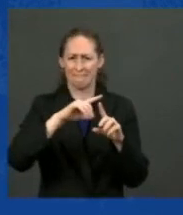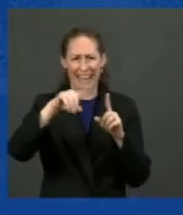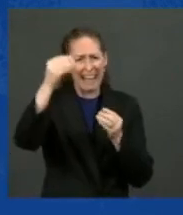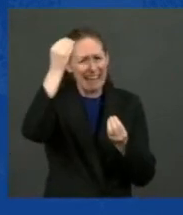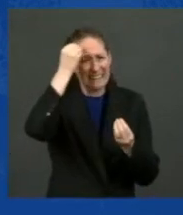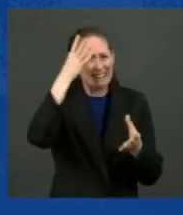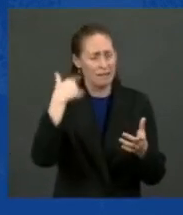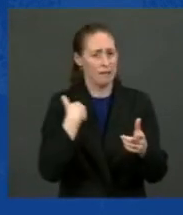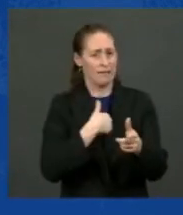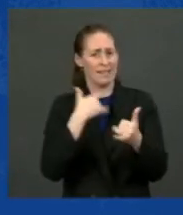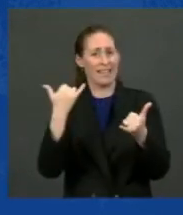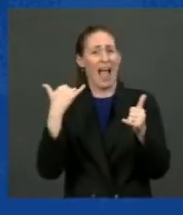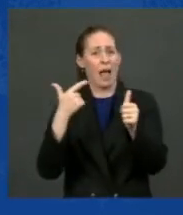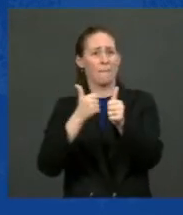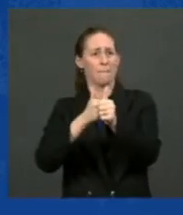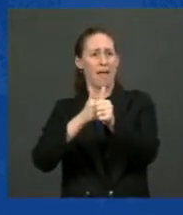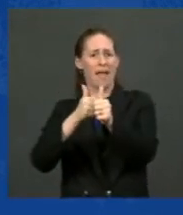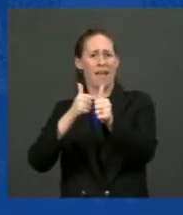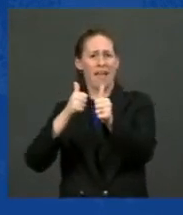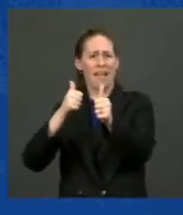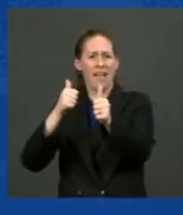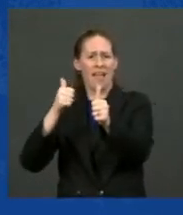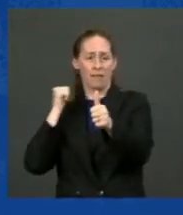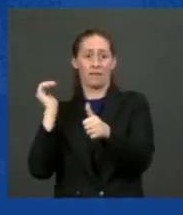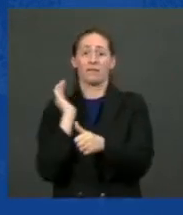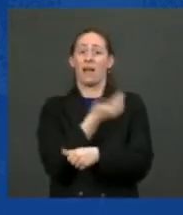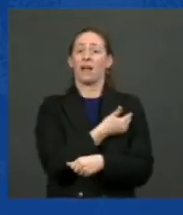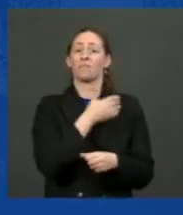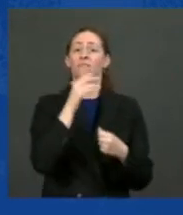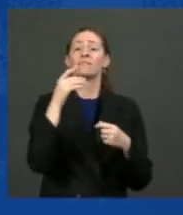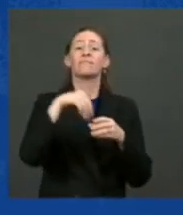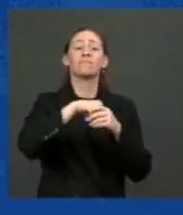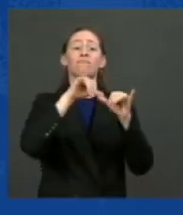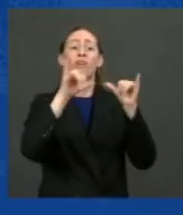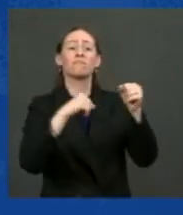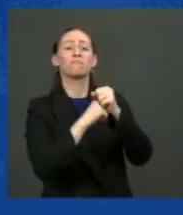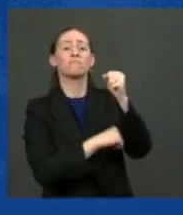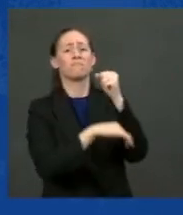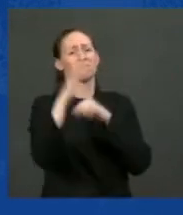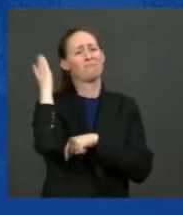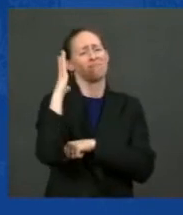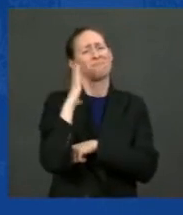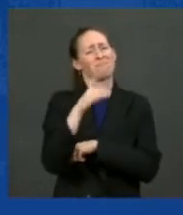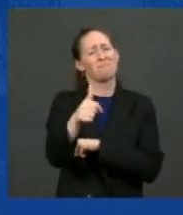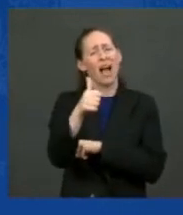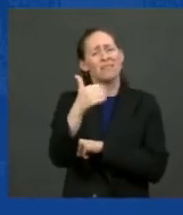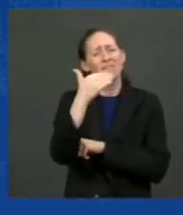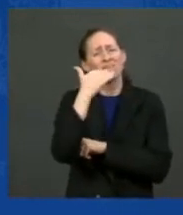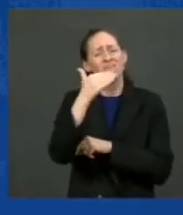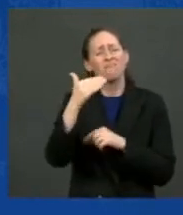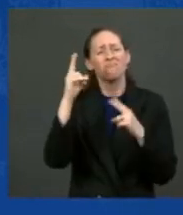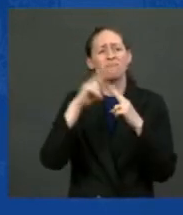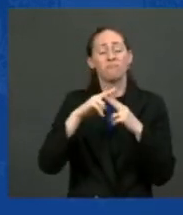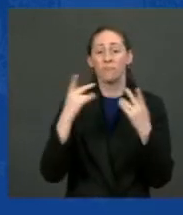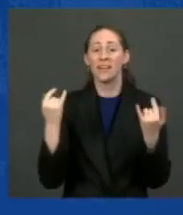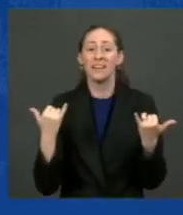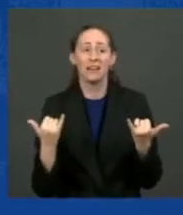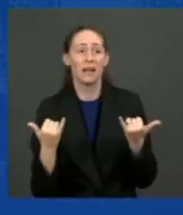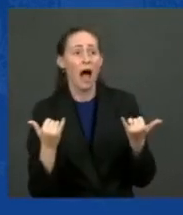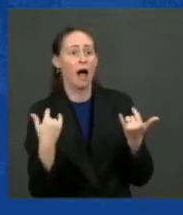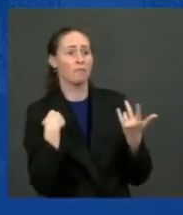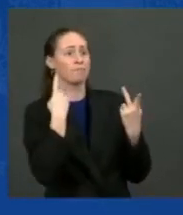Our infrastructure used to be the best in the world, literally, not figuratively. Not for a while. Today, according to the World Economic Forum, we rank